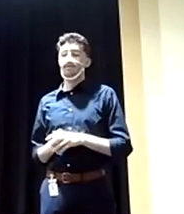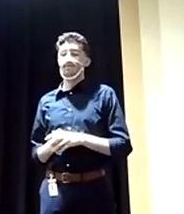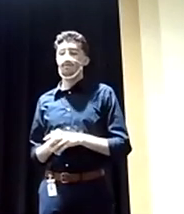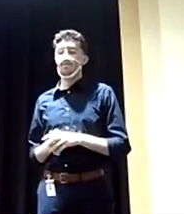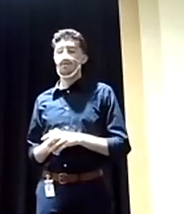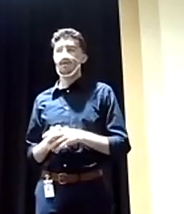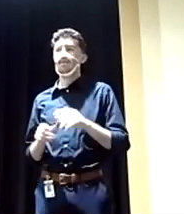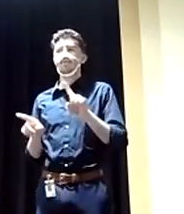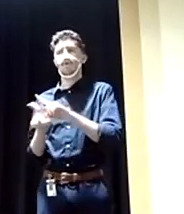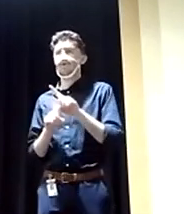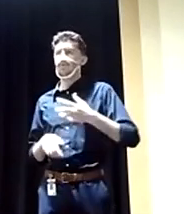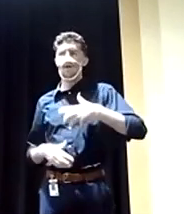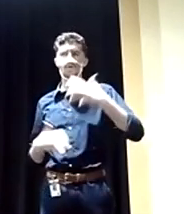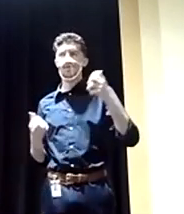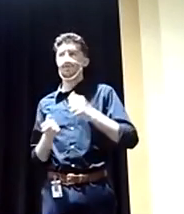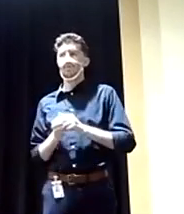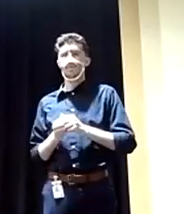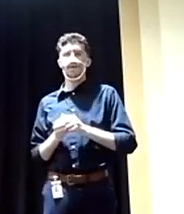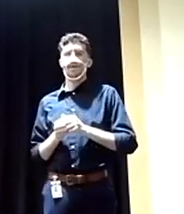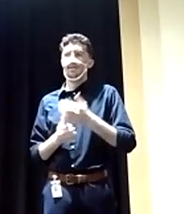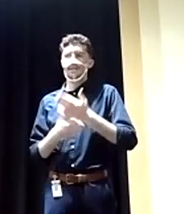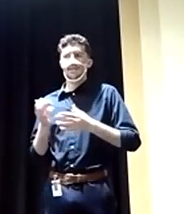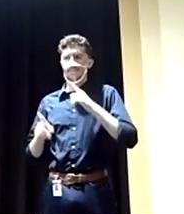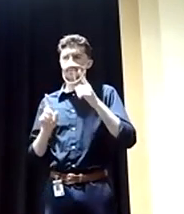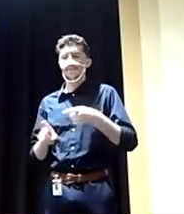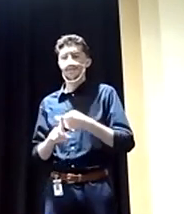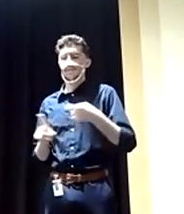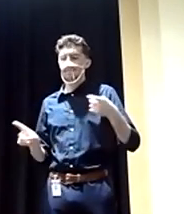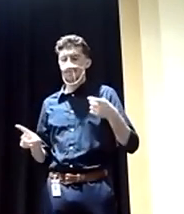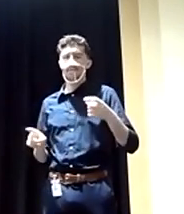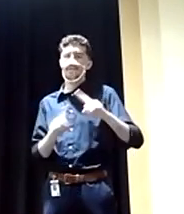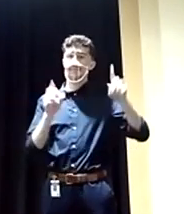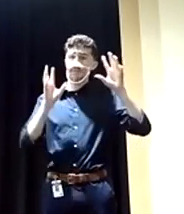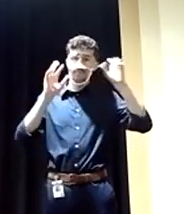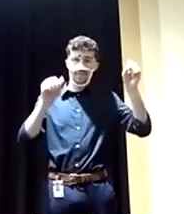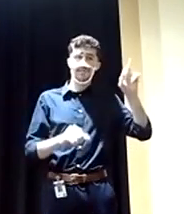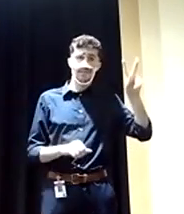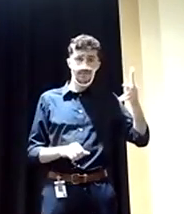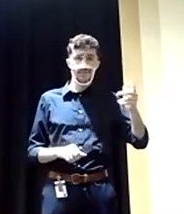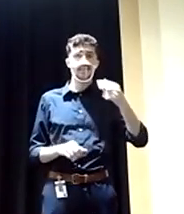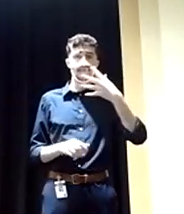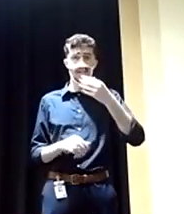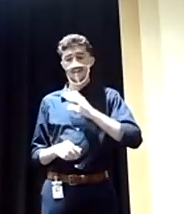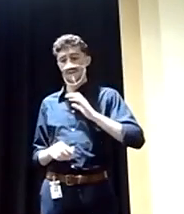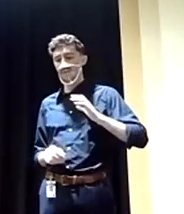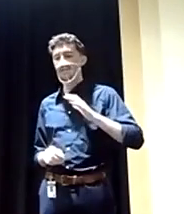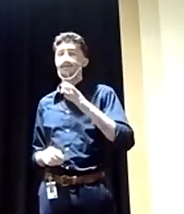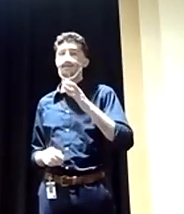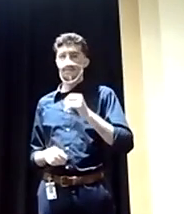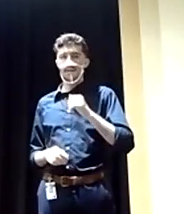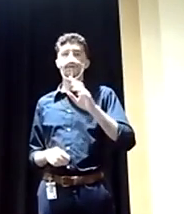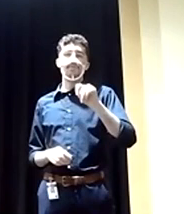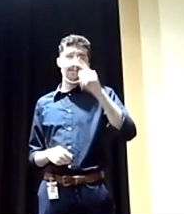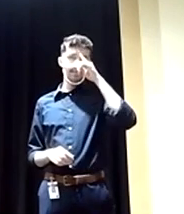president, the vice president and Congress. I think it was disgraceful and it shows right now the double standard that we